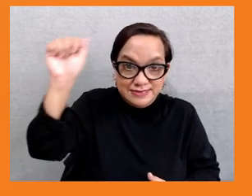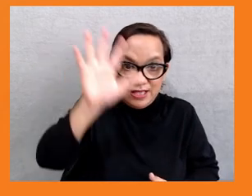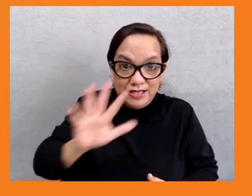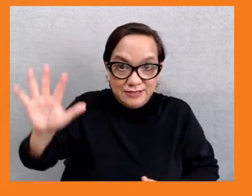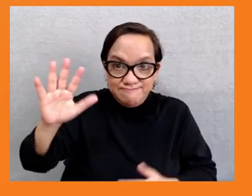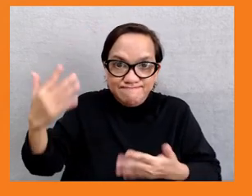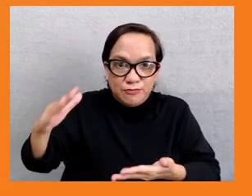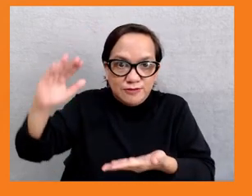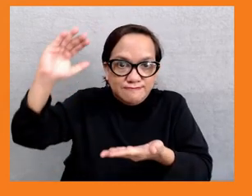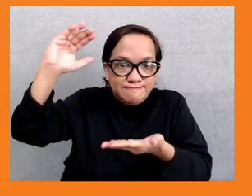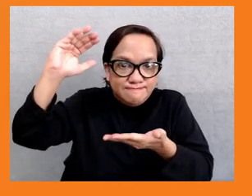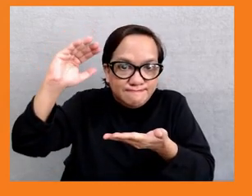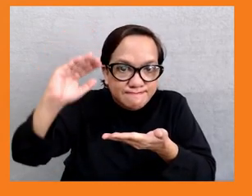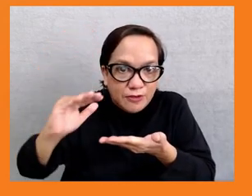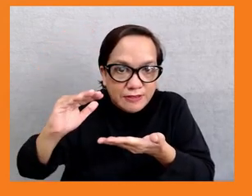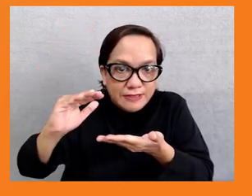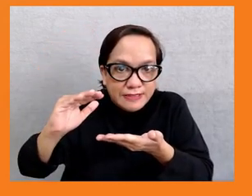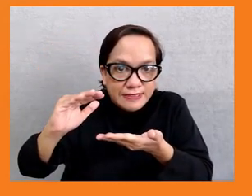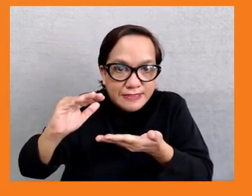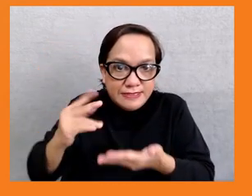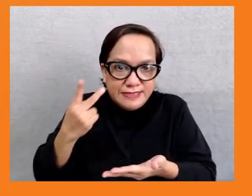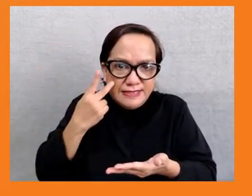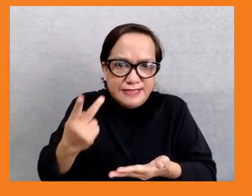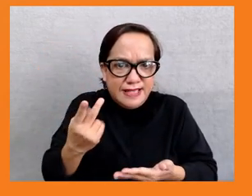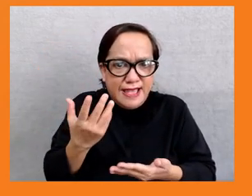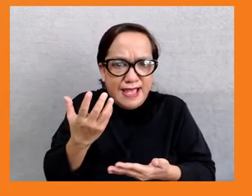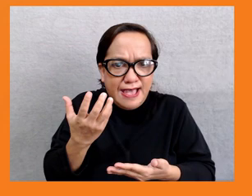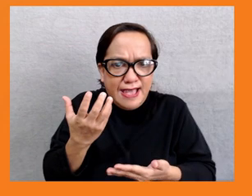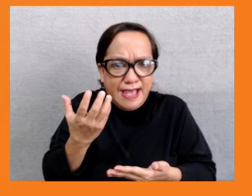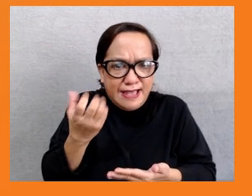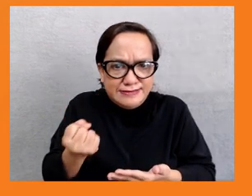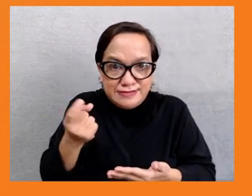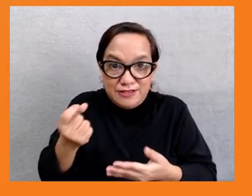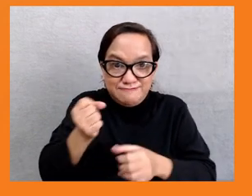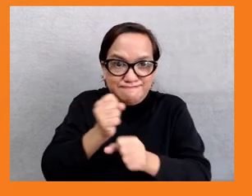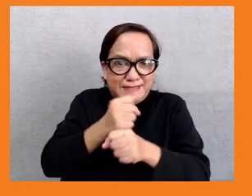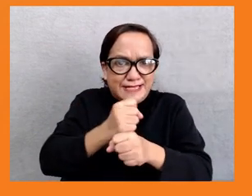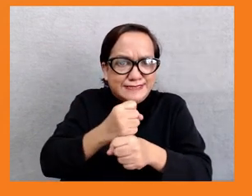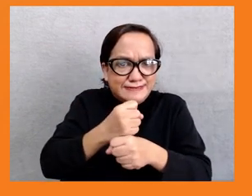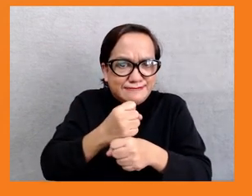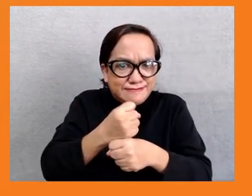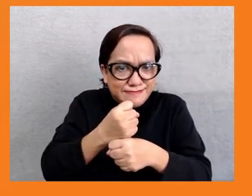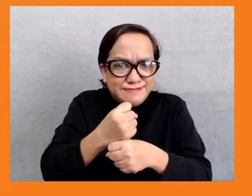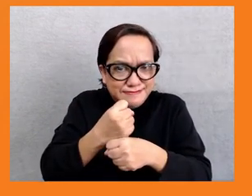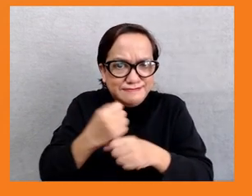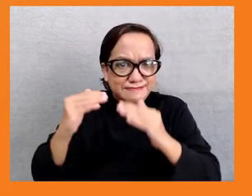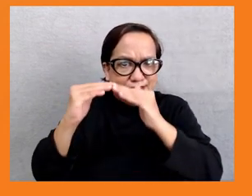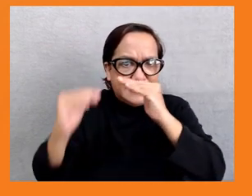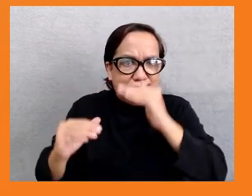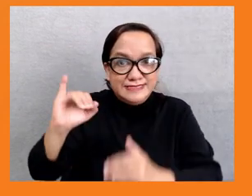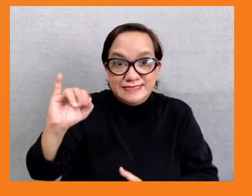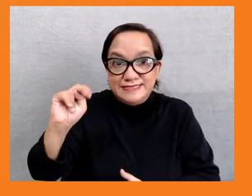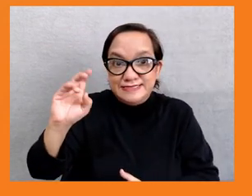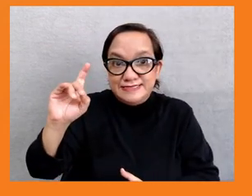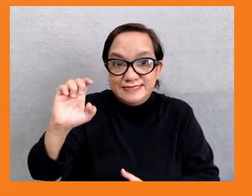we've developed an index called the Commitment to Reducing Inequality Index, which measures the policies governments take to reduce inequality and the impact